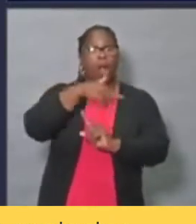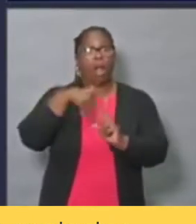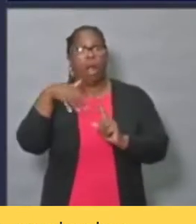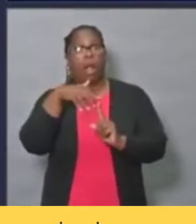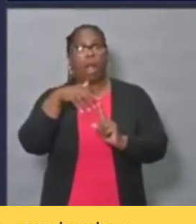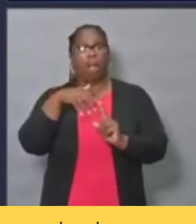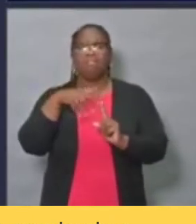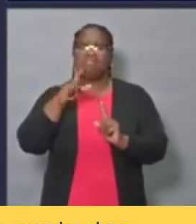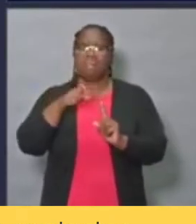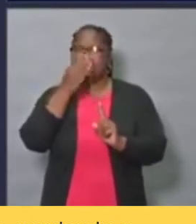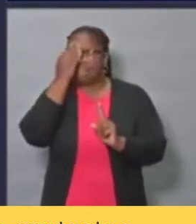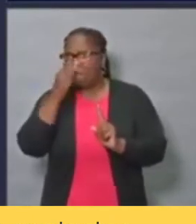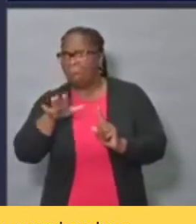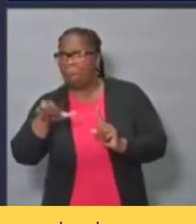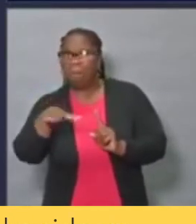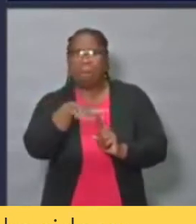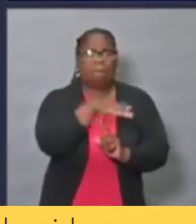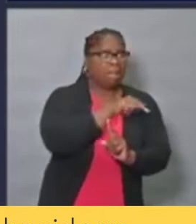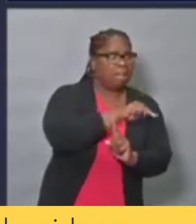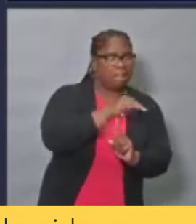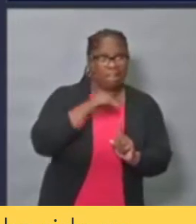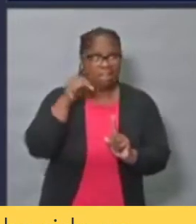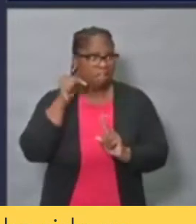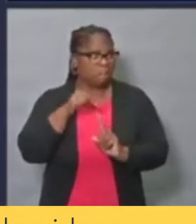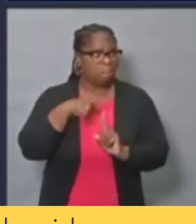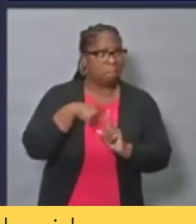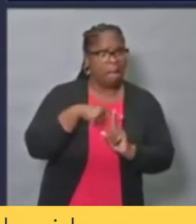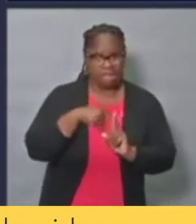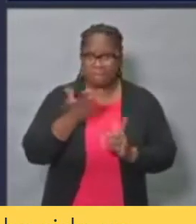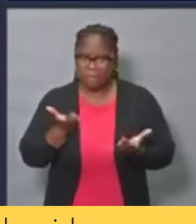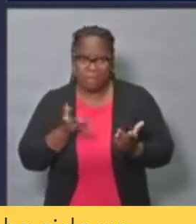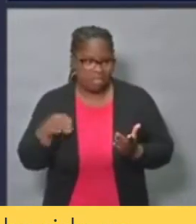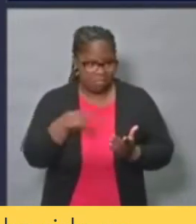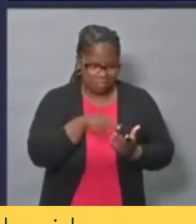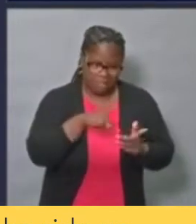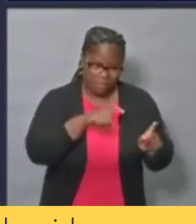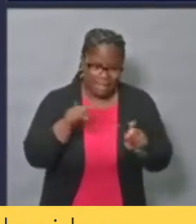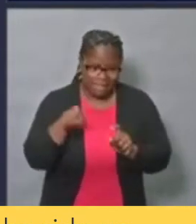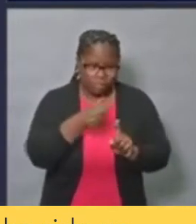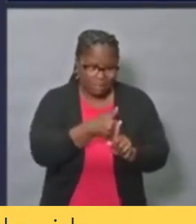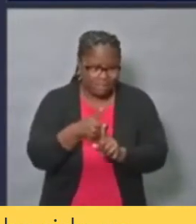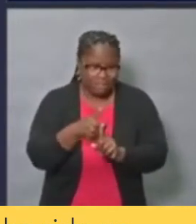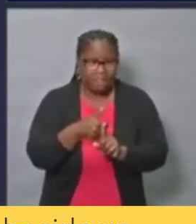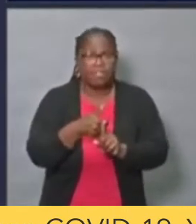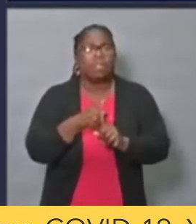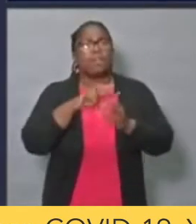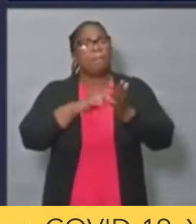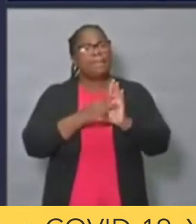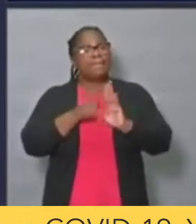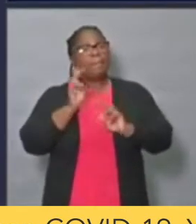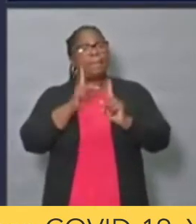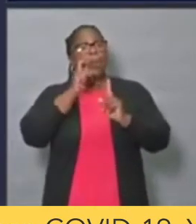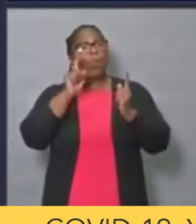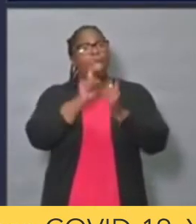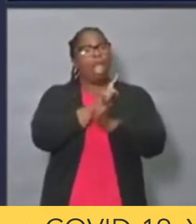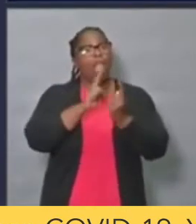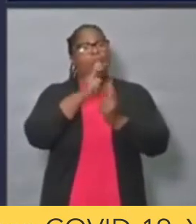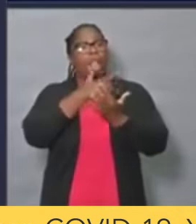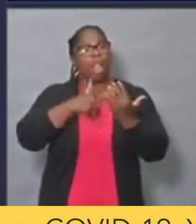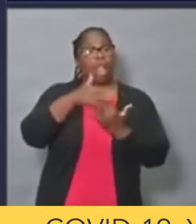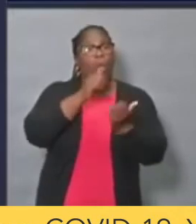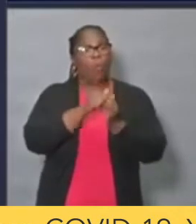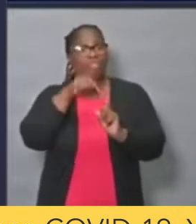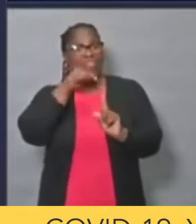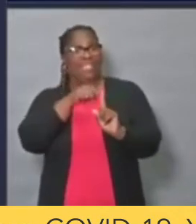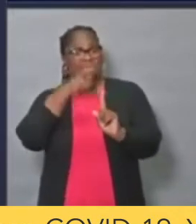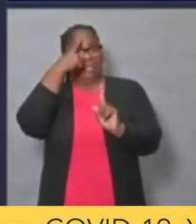positive. Contact tracing involves identifying and interviewing every person who has been a close contact contact with someone who